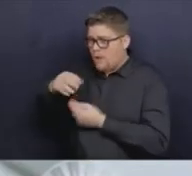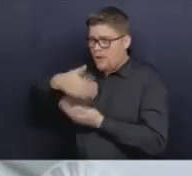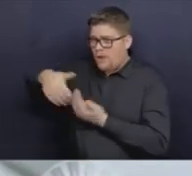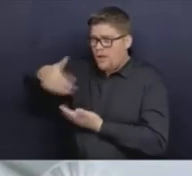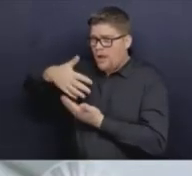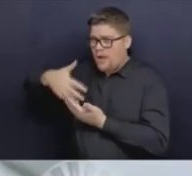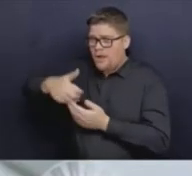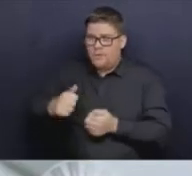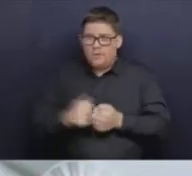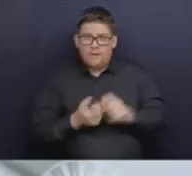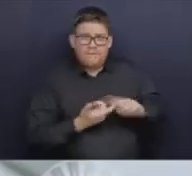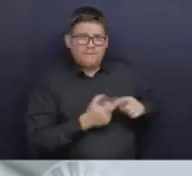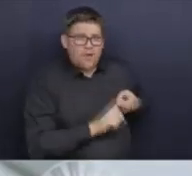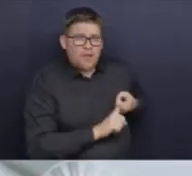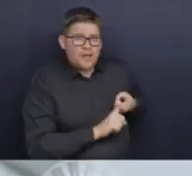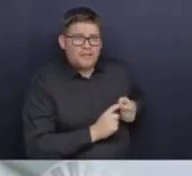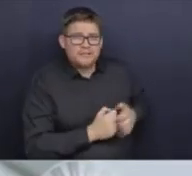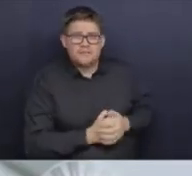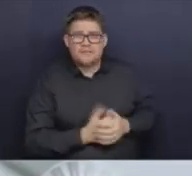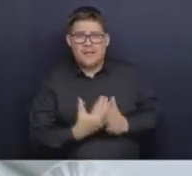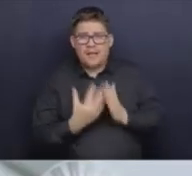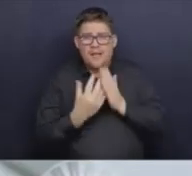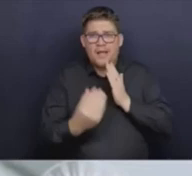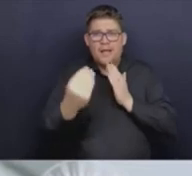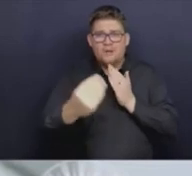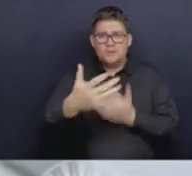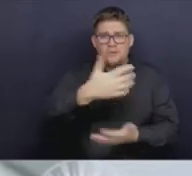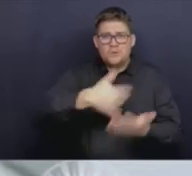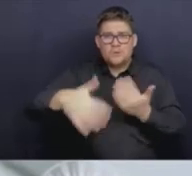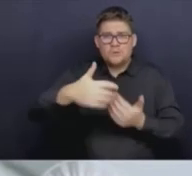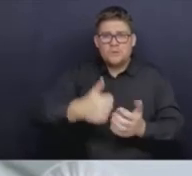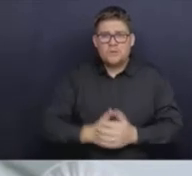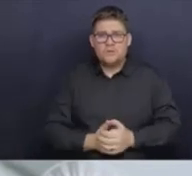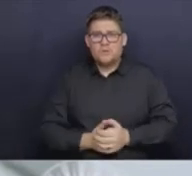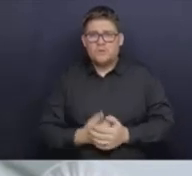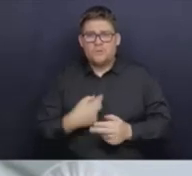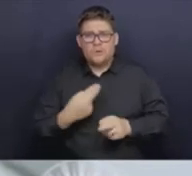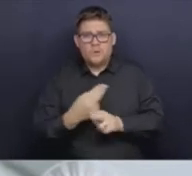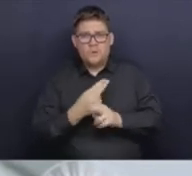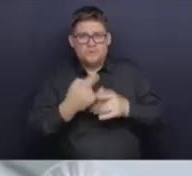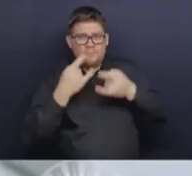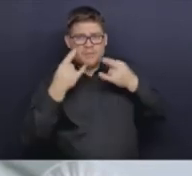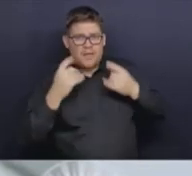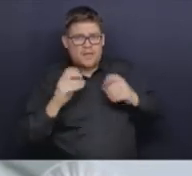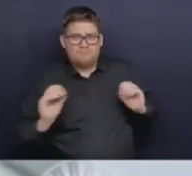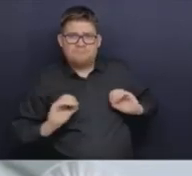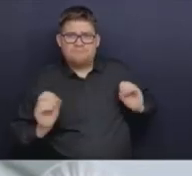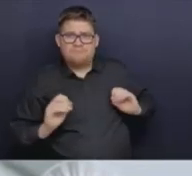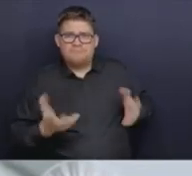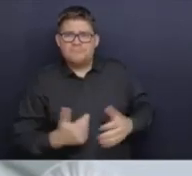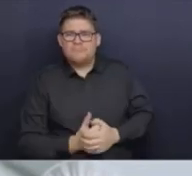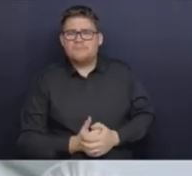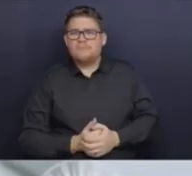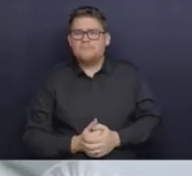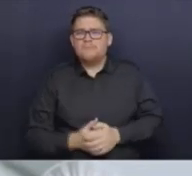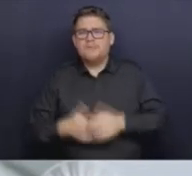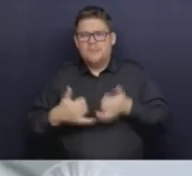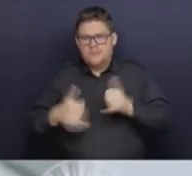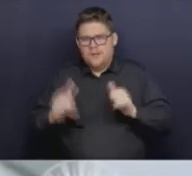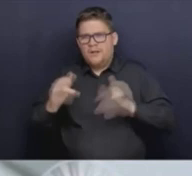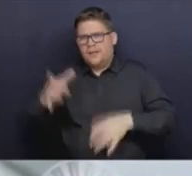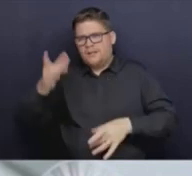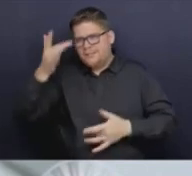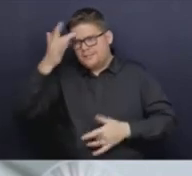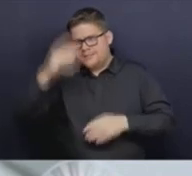we're doing social things that are important in our lives where we don't wear masks. And it still allows these viruses to transmit.